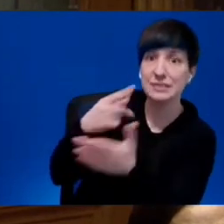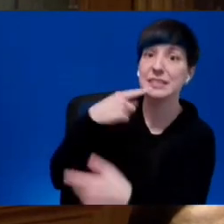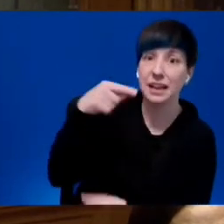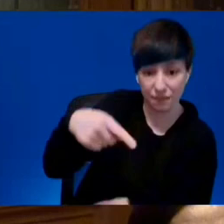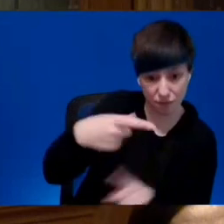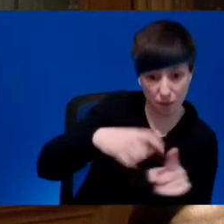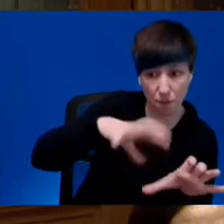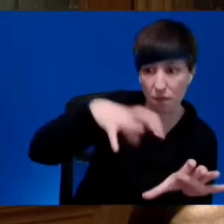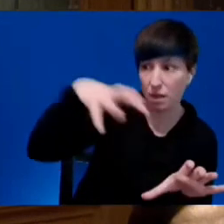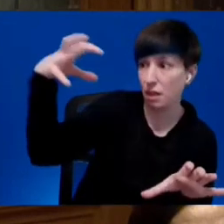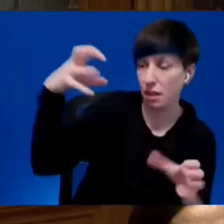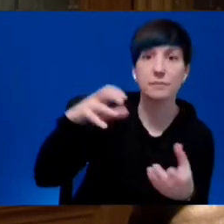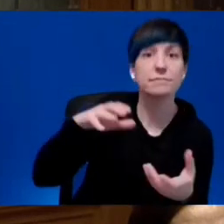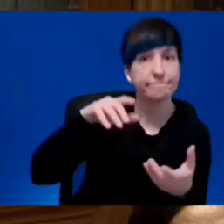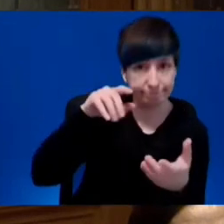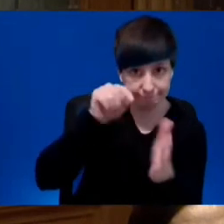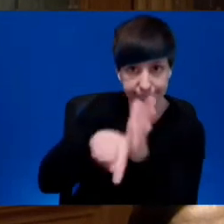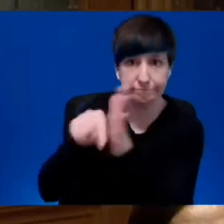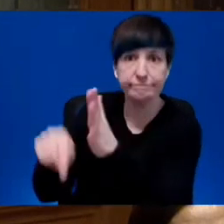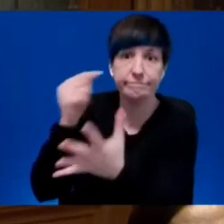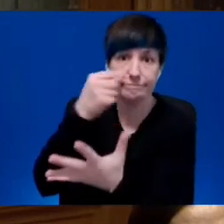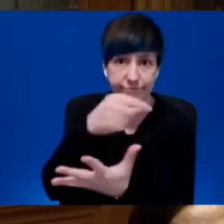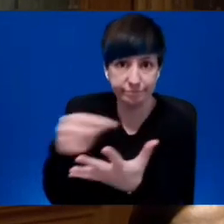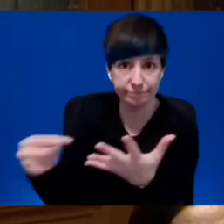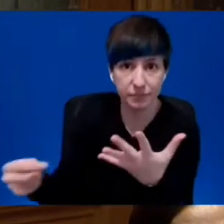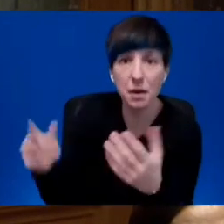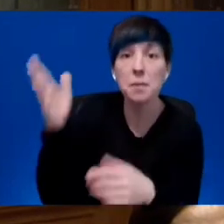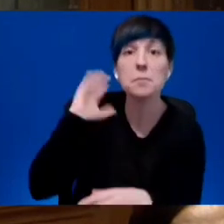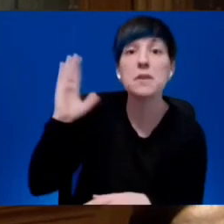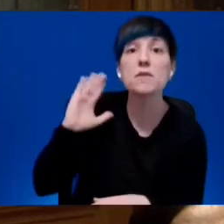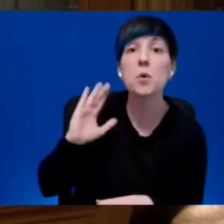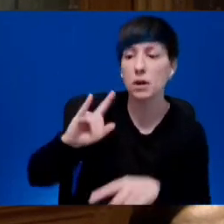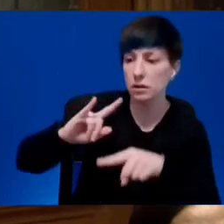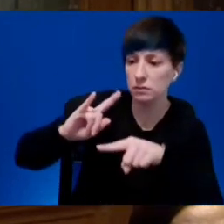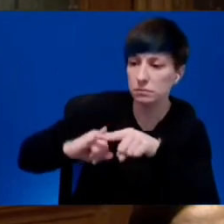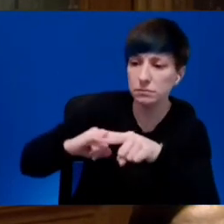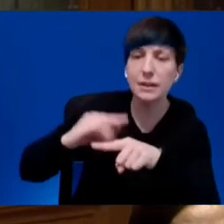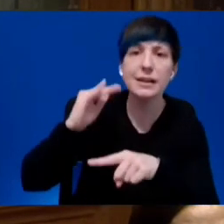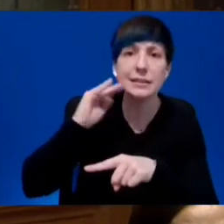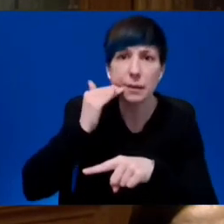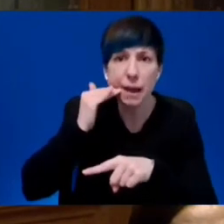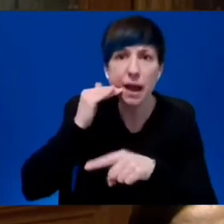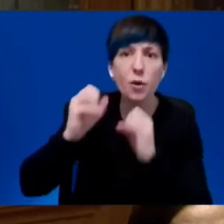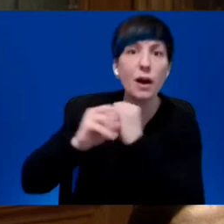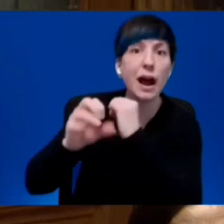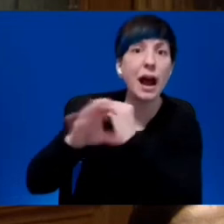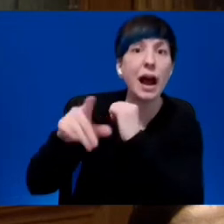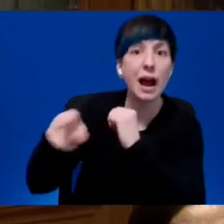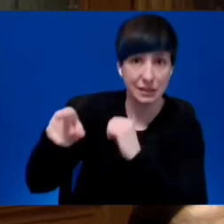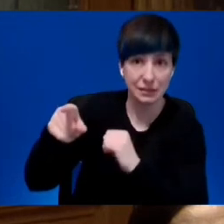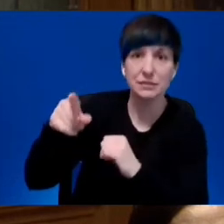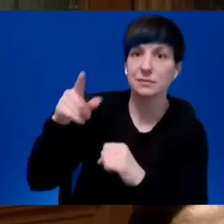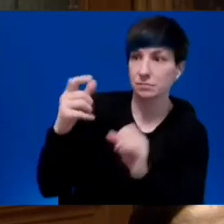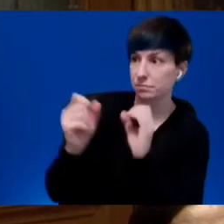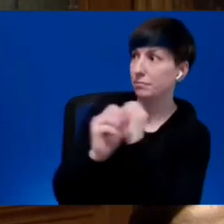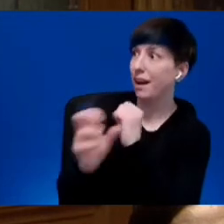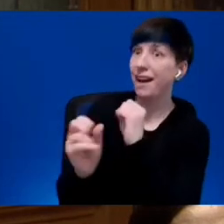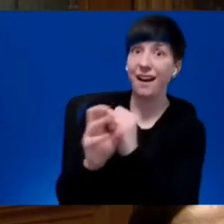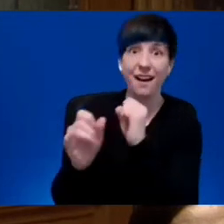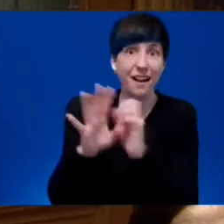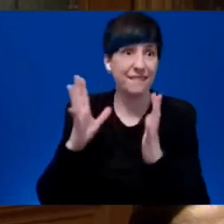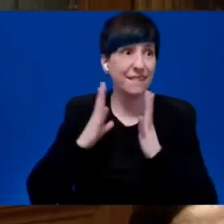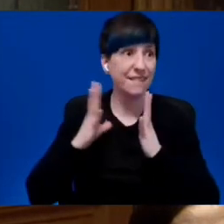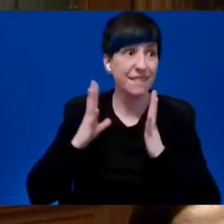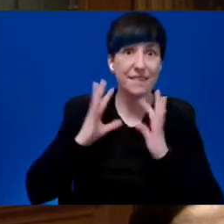advertising in the past, it's time to ban misleading and deceptive fossil fuel ads today. The federal NDP understands this, Mr.